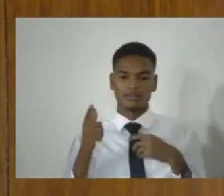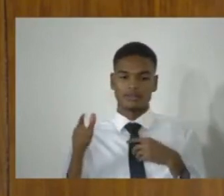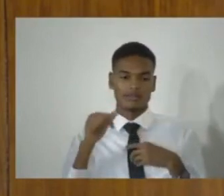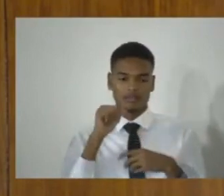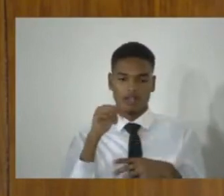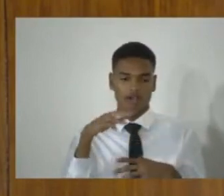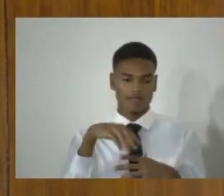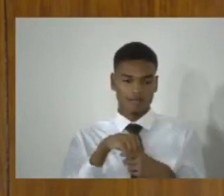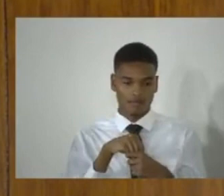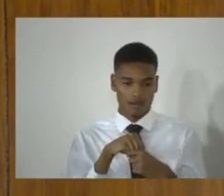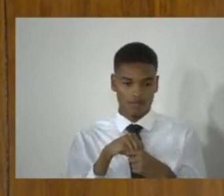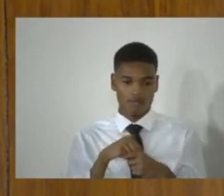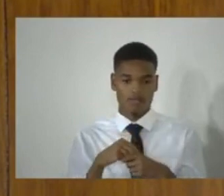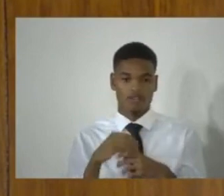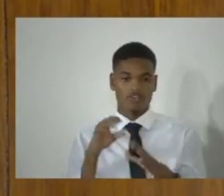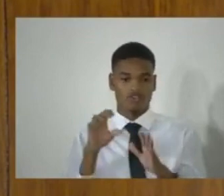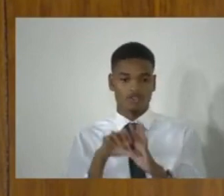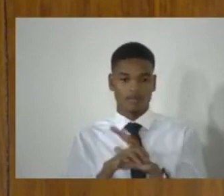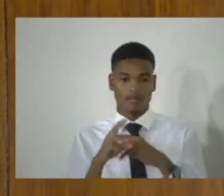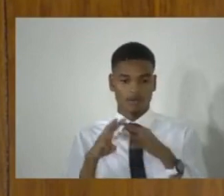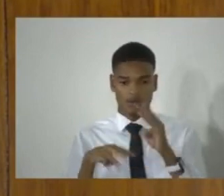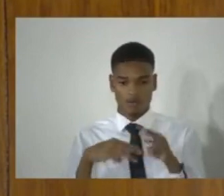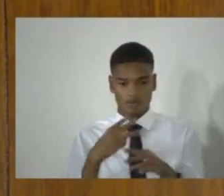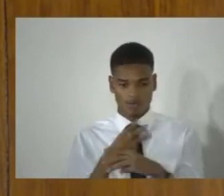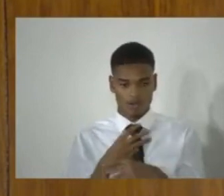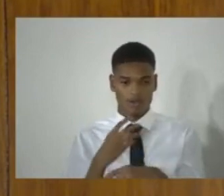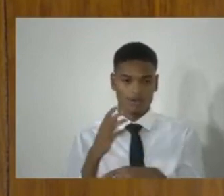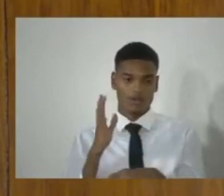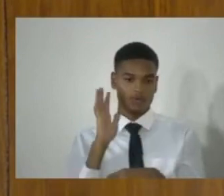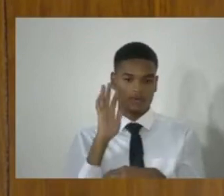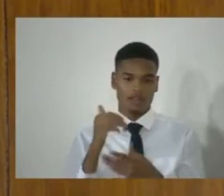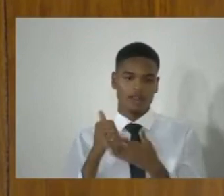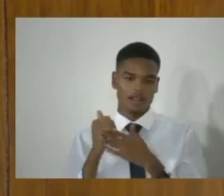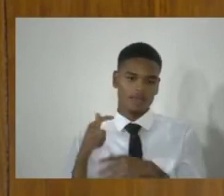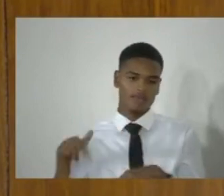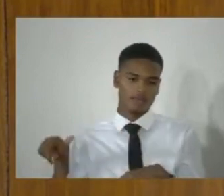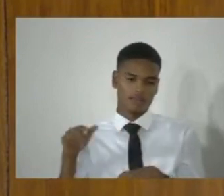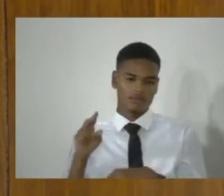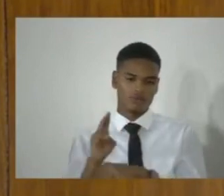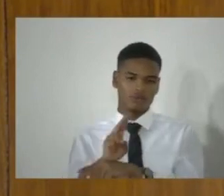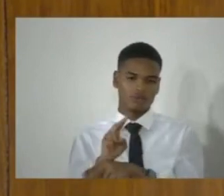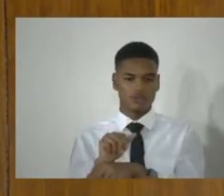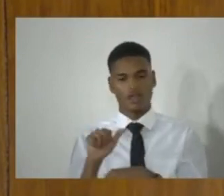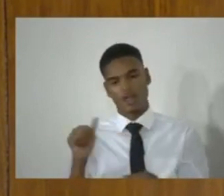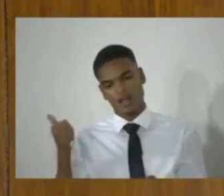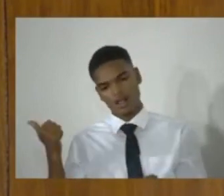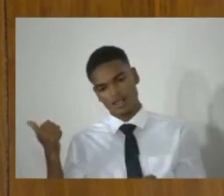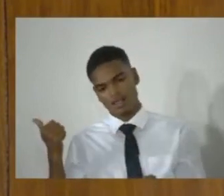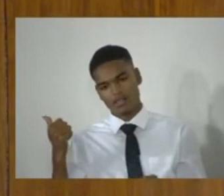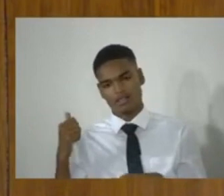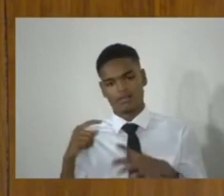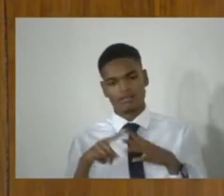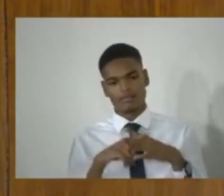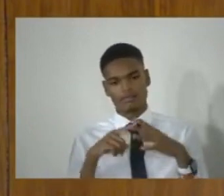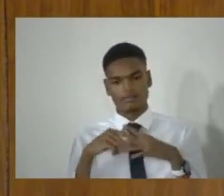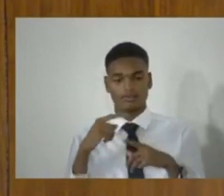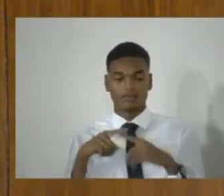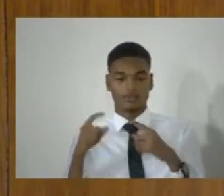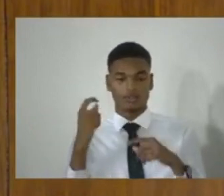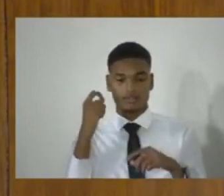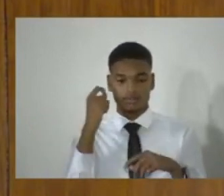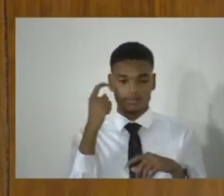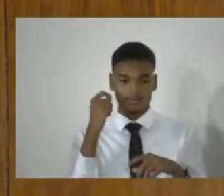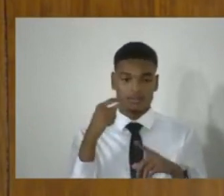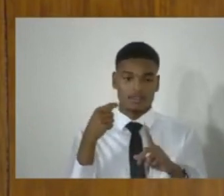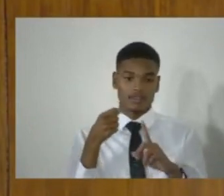in the criminal world in a way that would enable them to be of use in other cases. The effect of this is going to